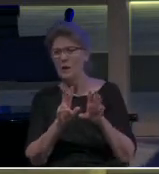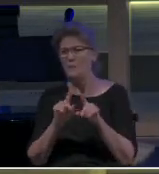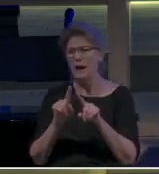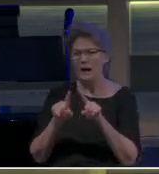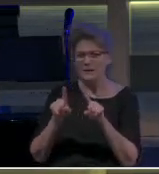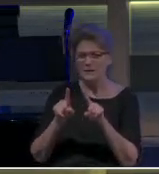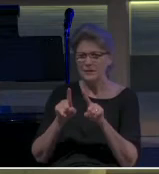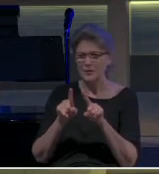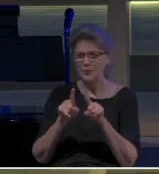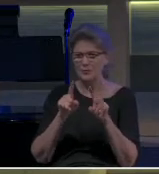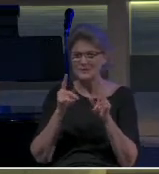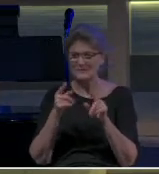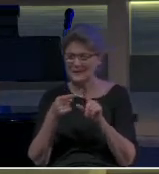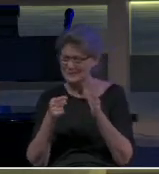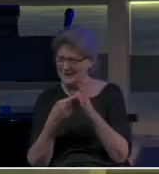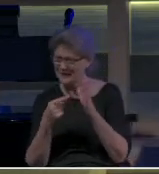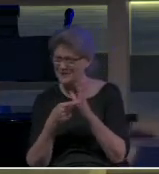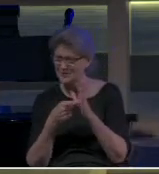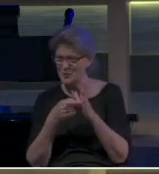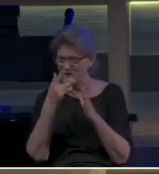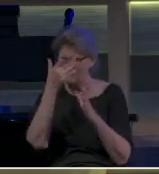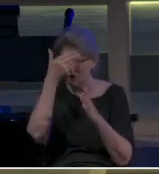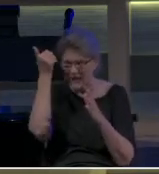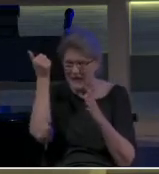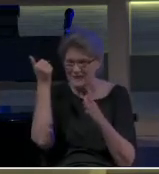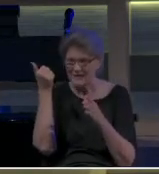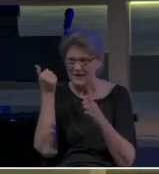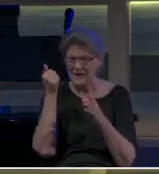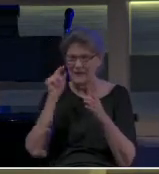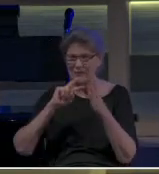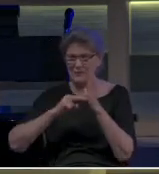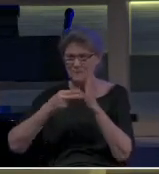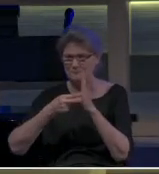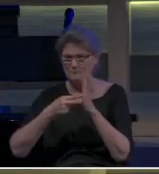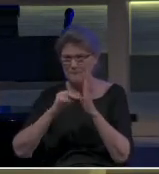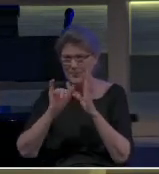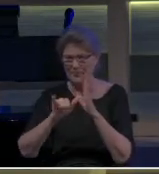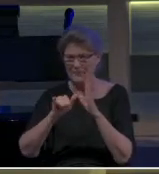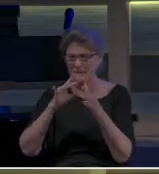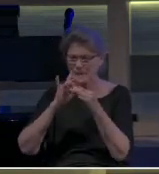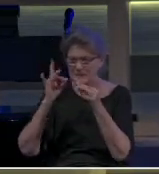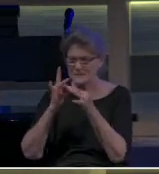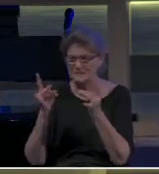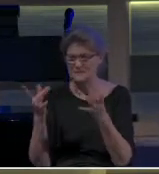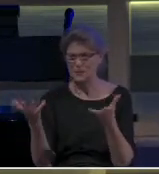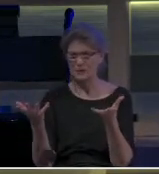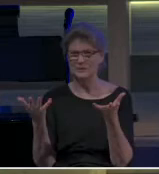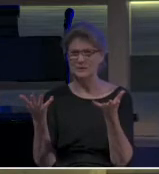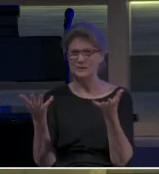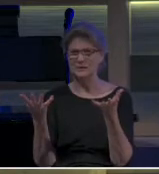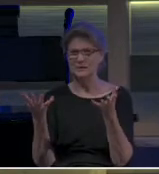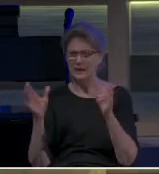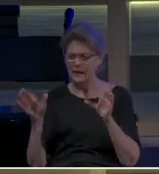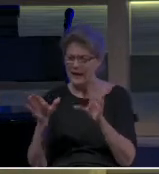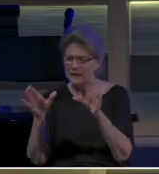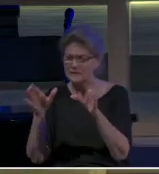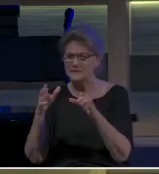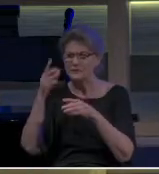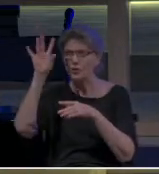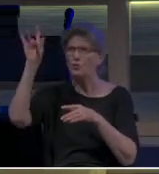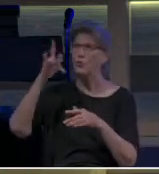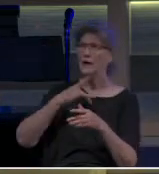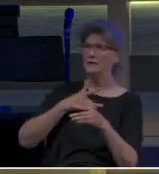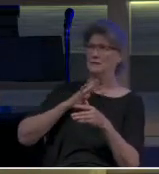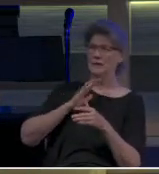But we lose sight of the fact that the intention of that message and that act of grace in our